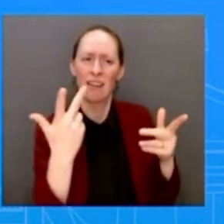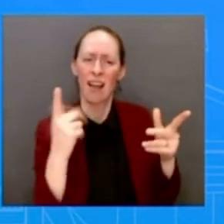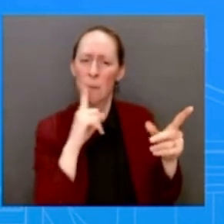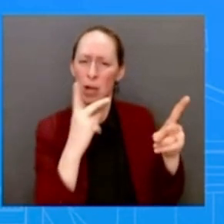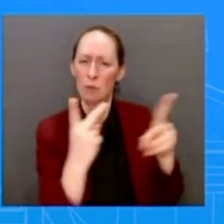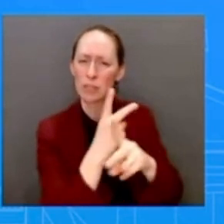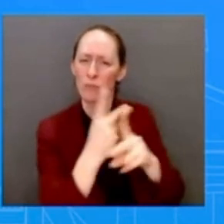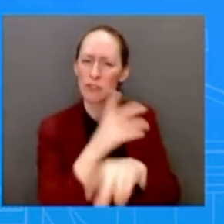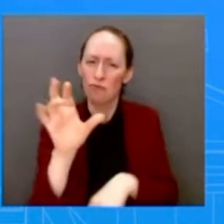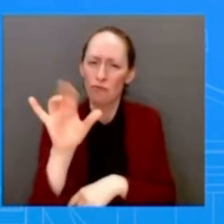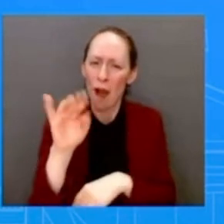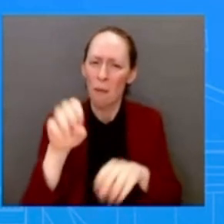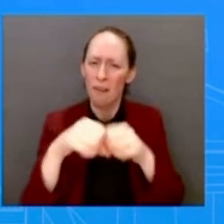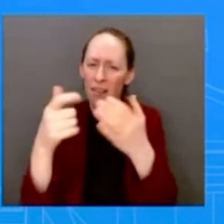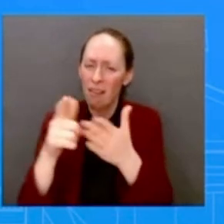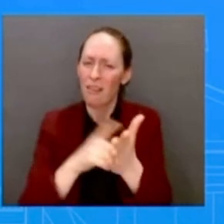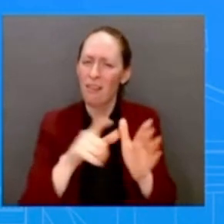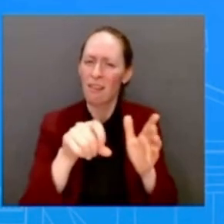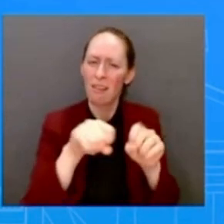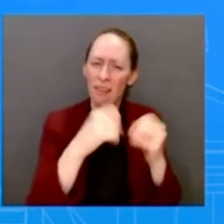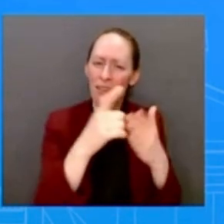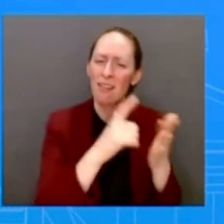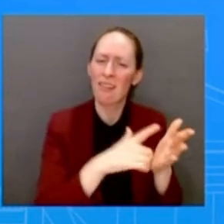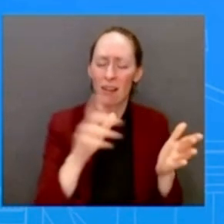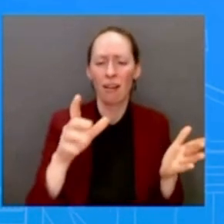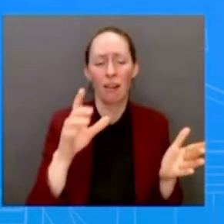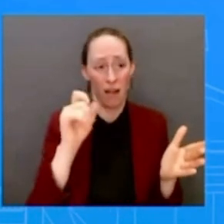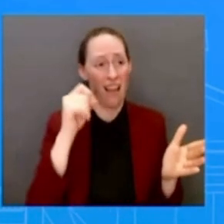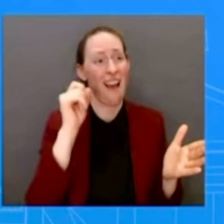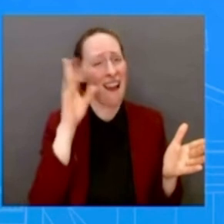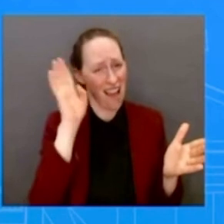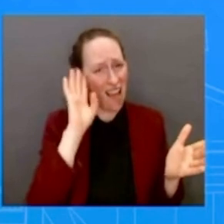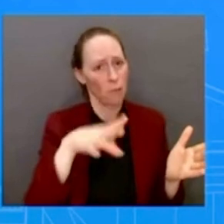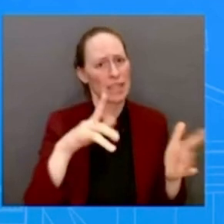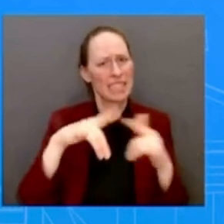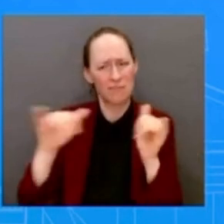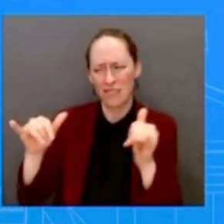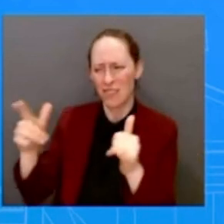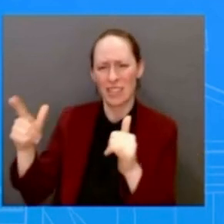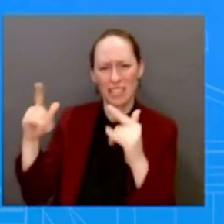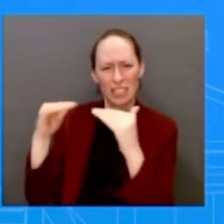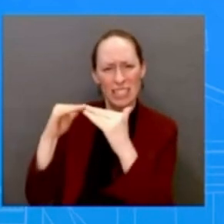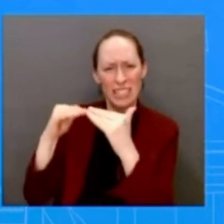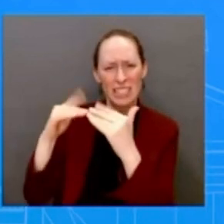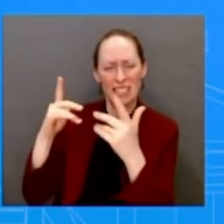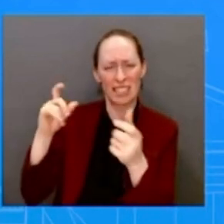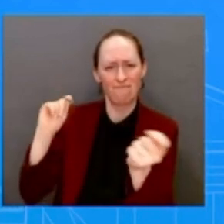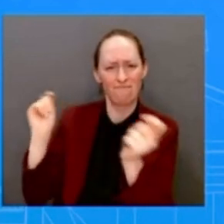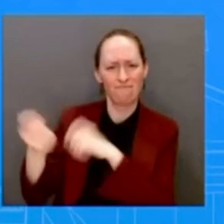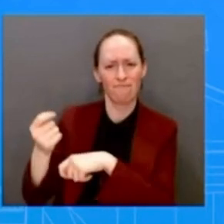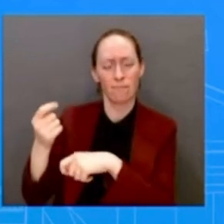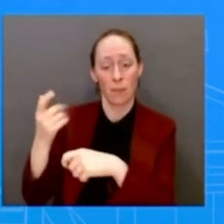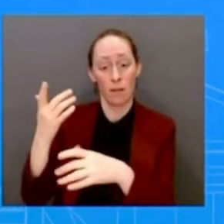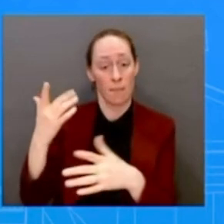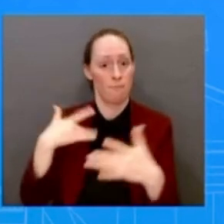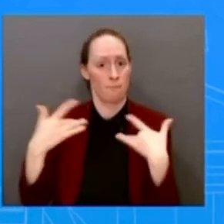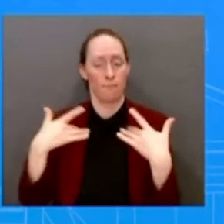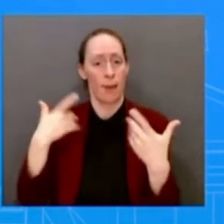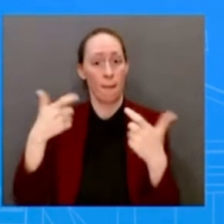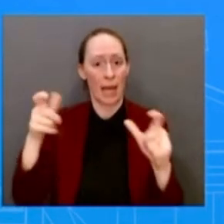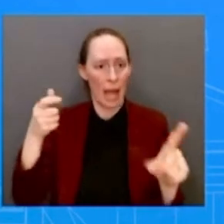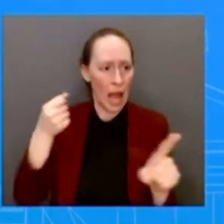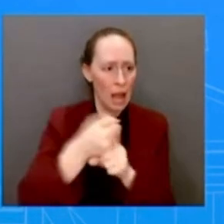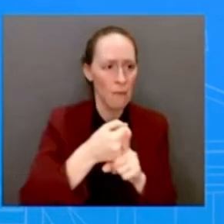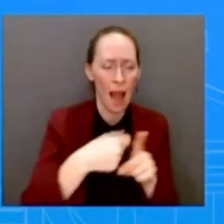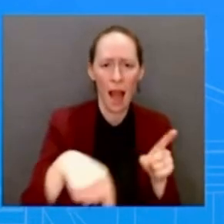you know, black Americans. So, why not engage in some sort of compromise, or why not let the D.C. bill, because, you know, the